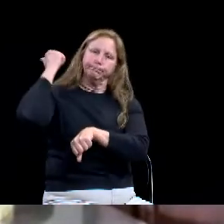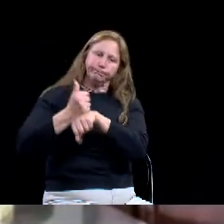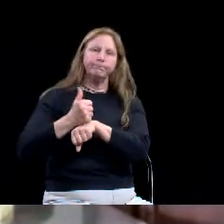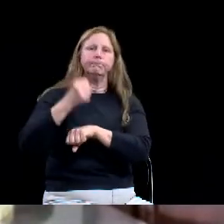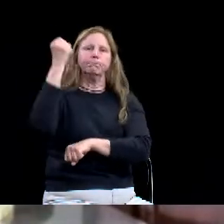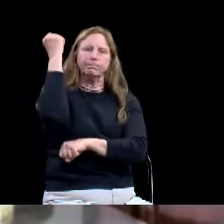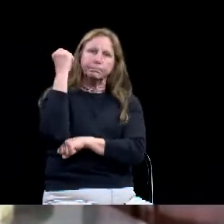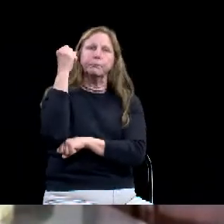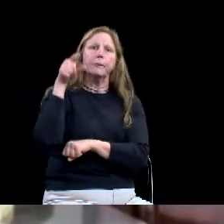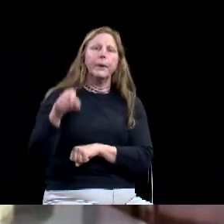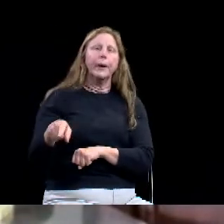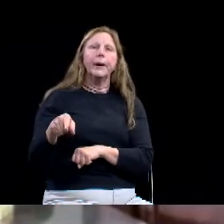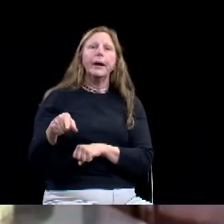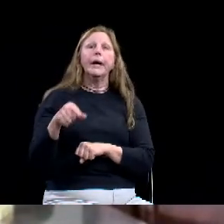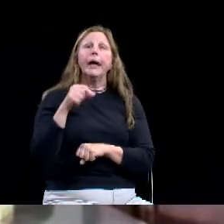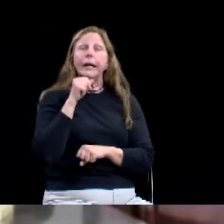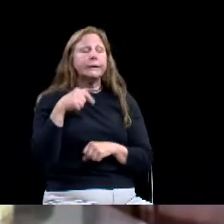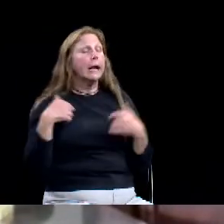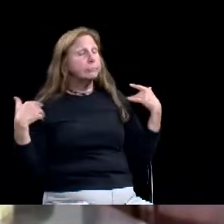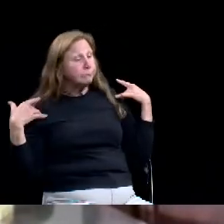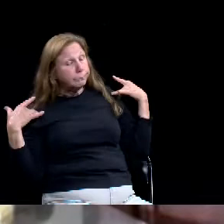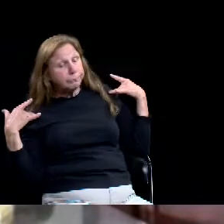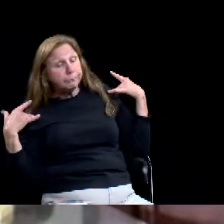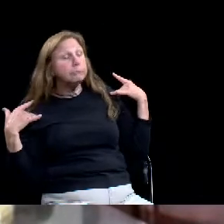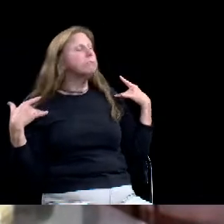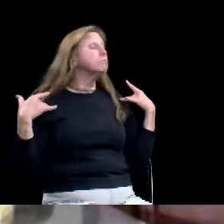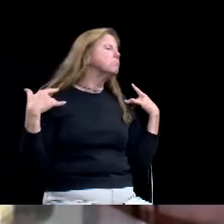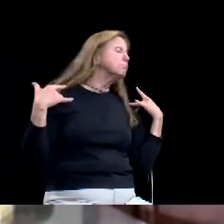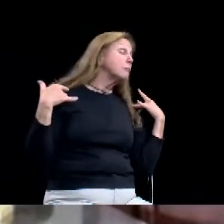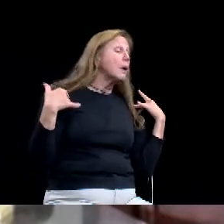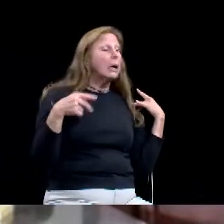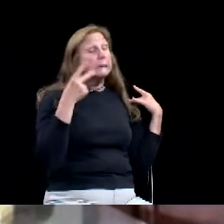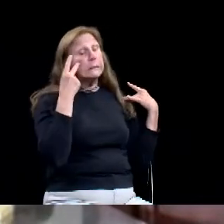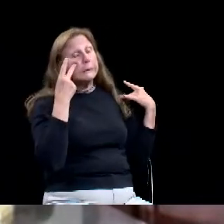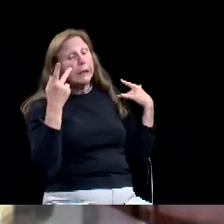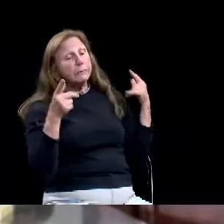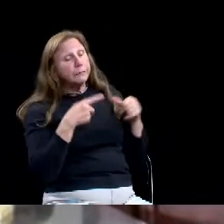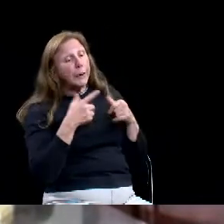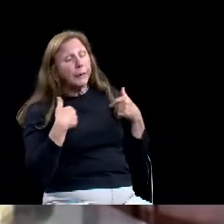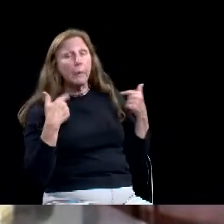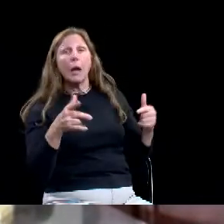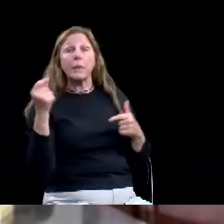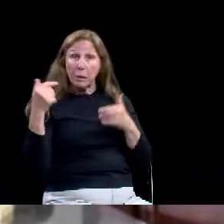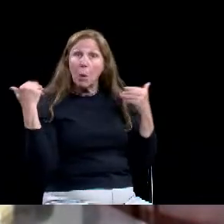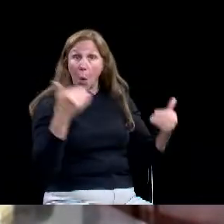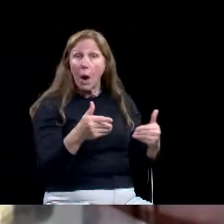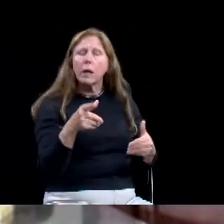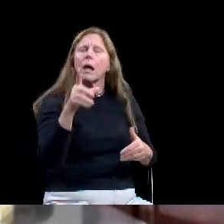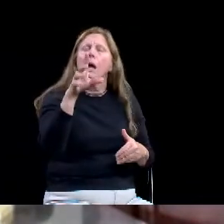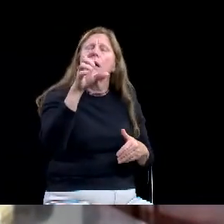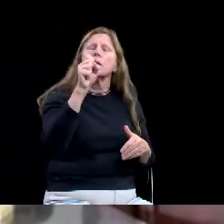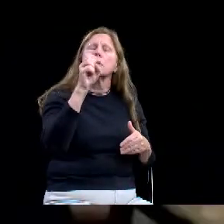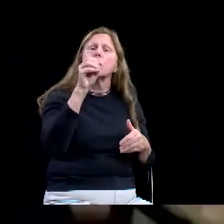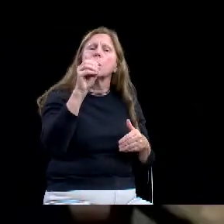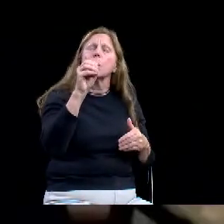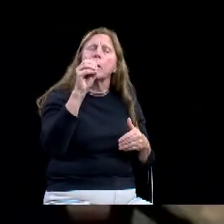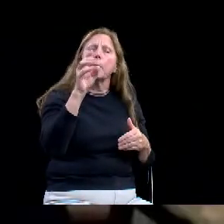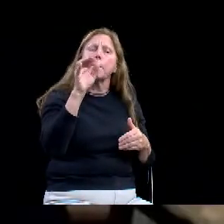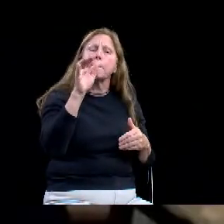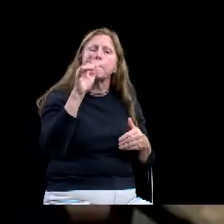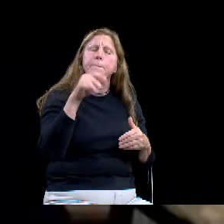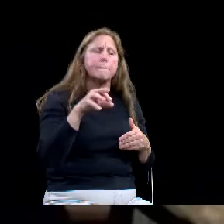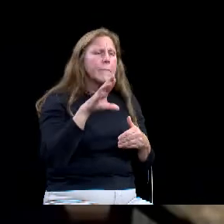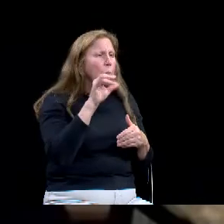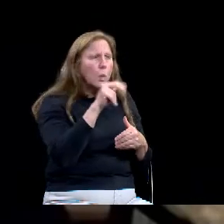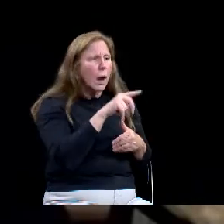And, and, uh, Ryan or, or whoever wants to comment on that, just, I just want to hear that confirmation. Yeah, absolutely. The FEMA